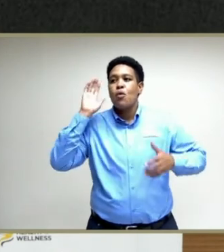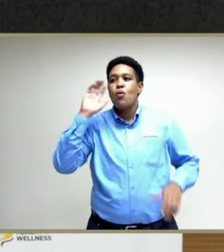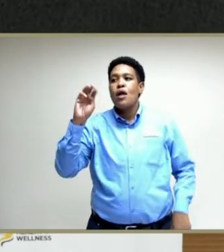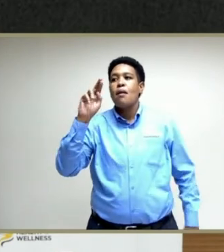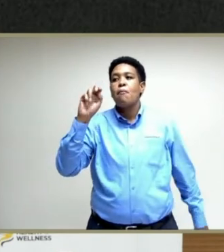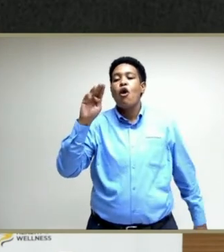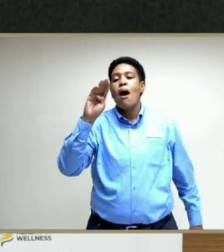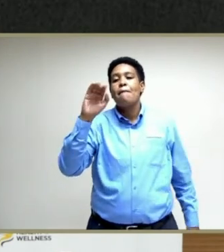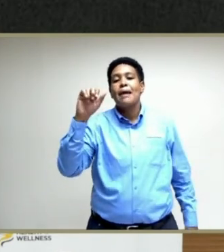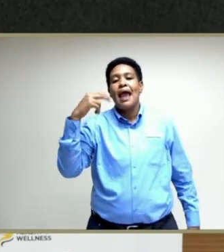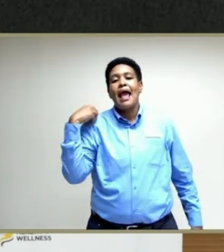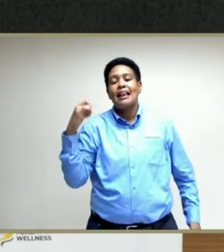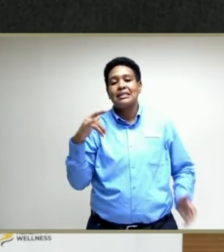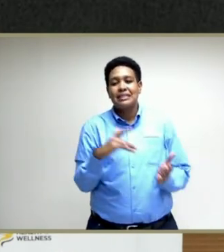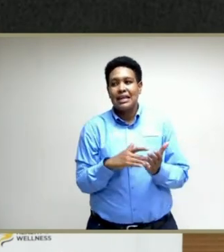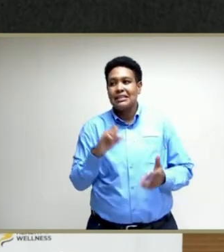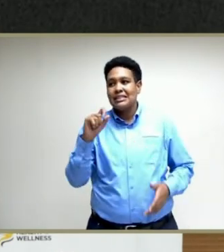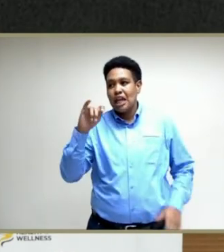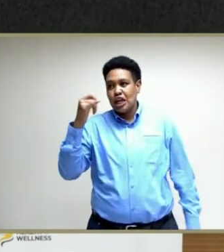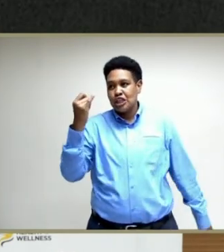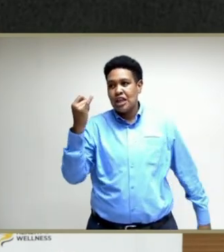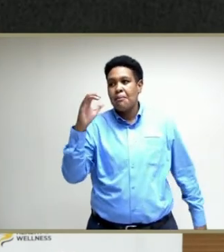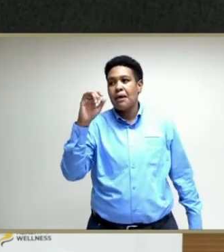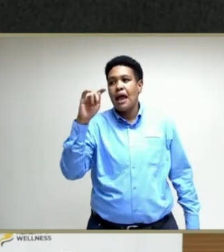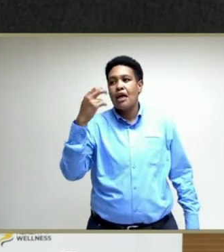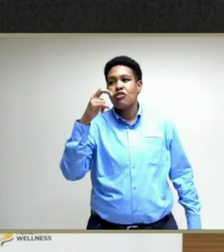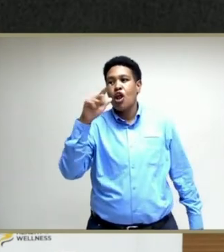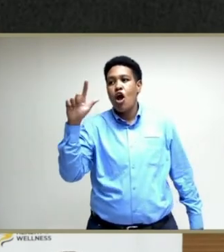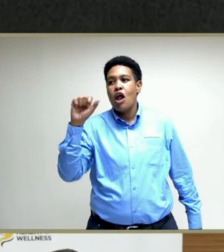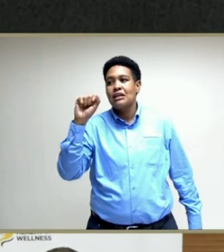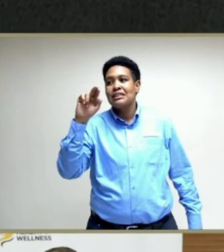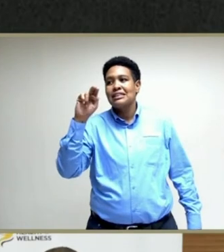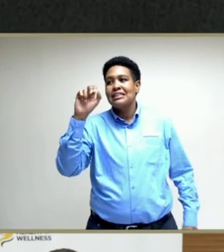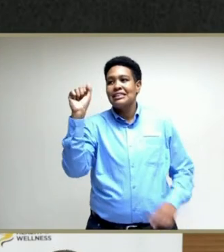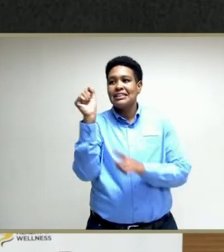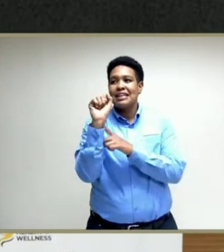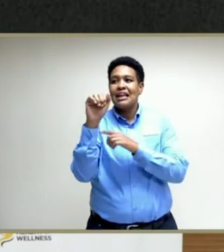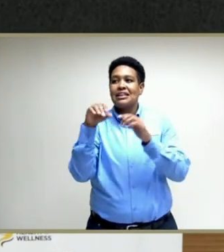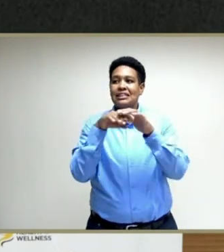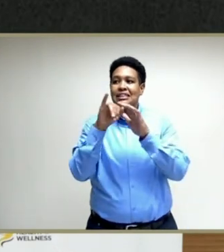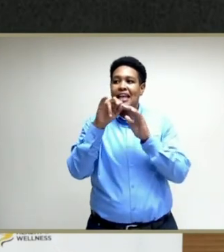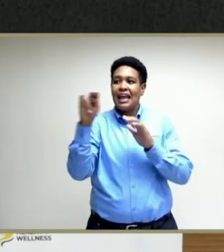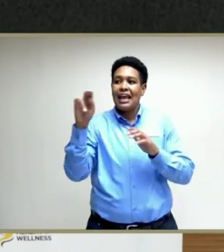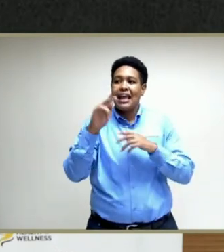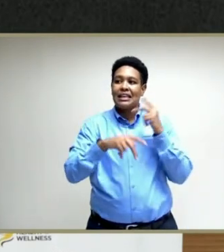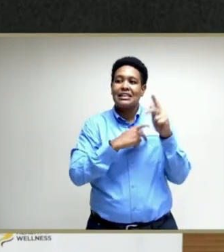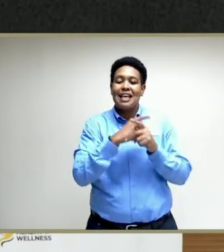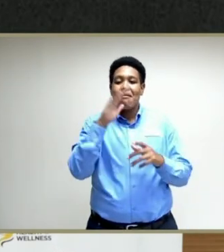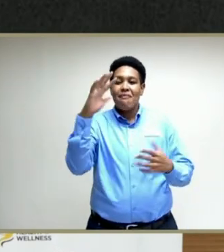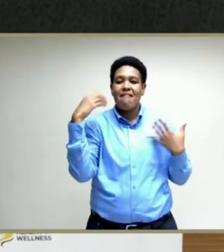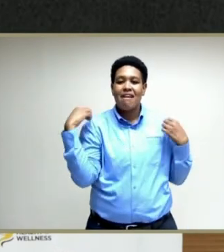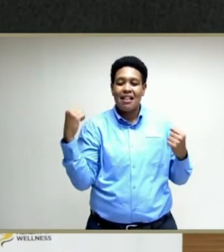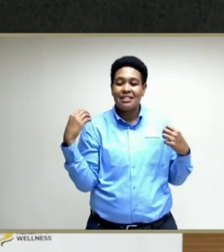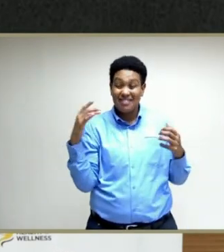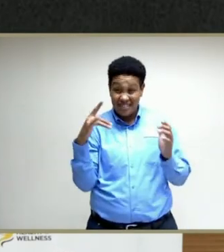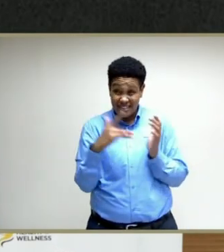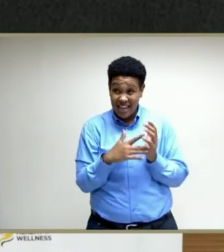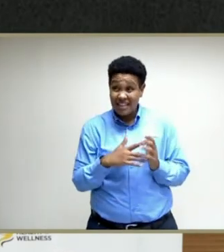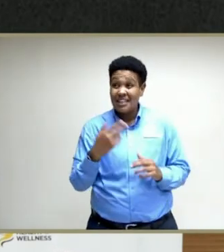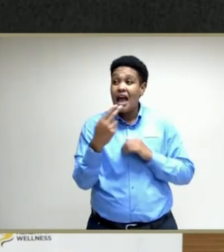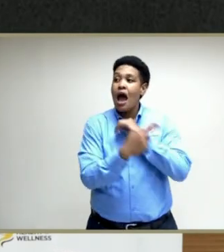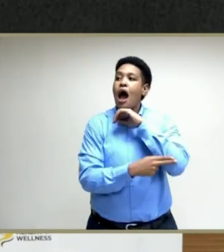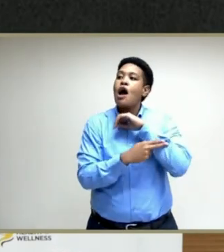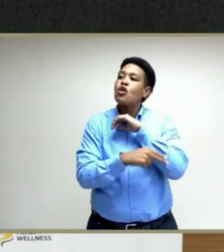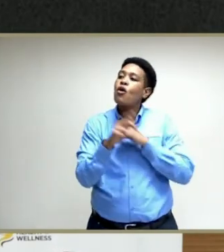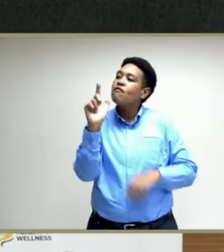Bay Health. St. James, Catherine Hall, Sandals Inn, and the Type 5 Health Center. Hannover, it would be Lucy Health